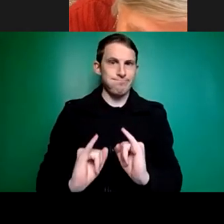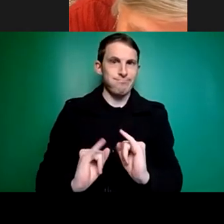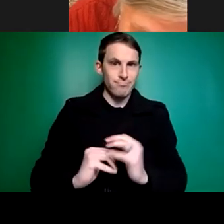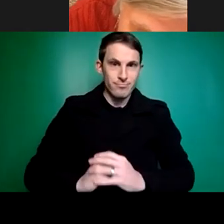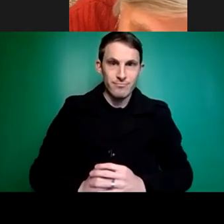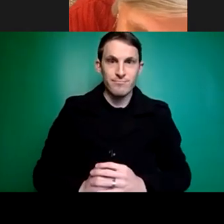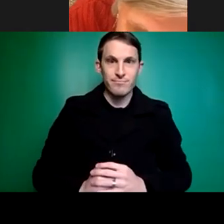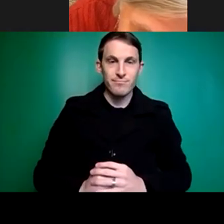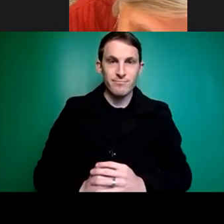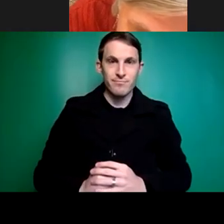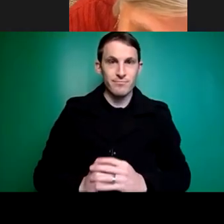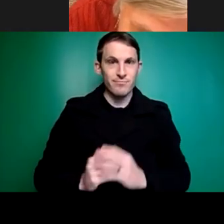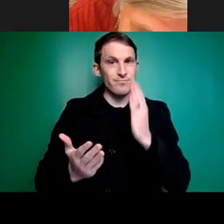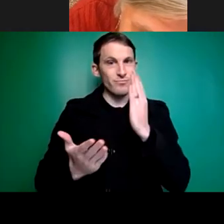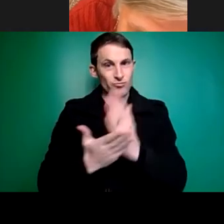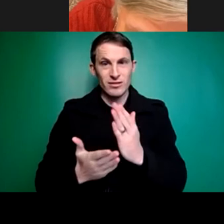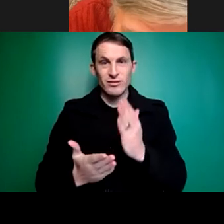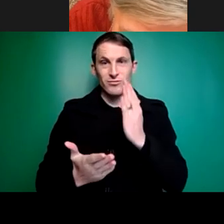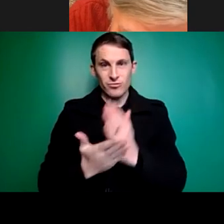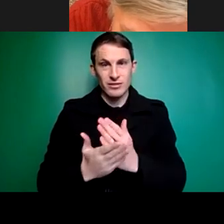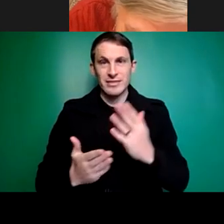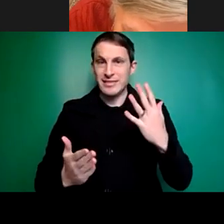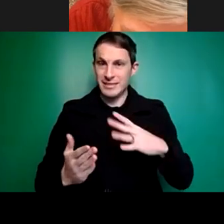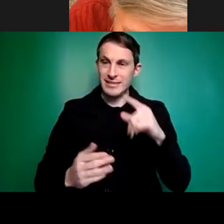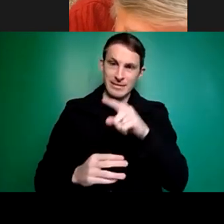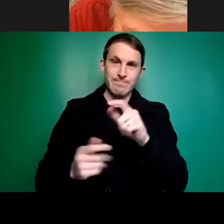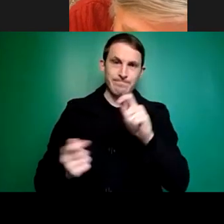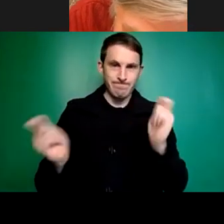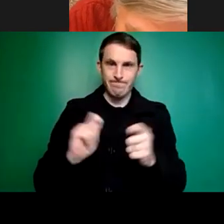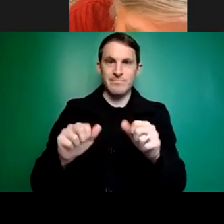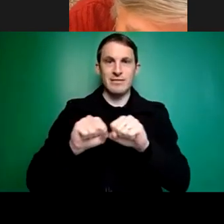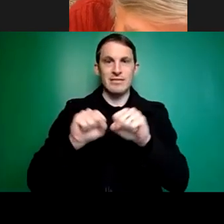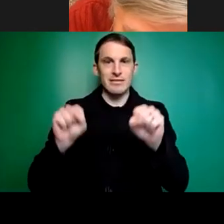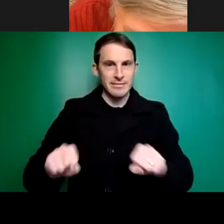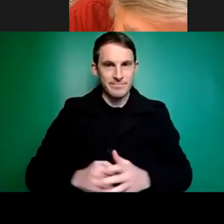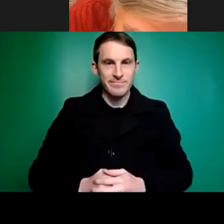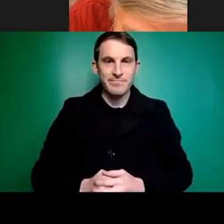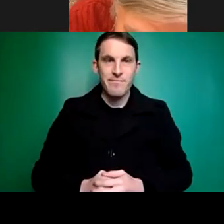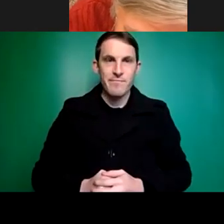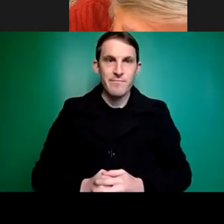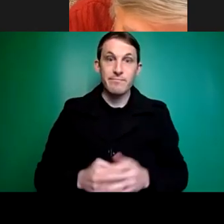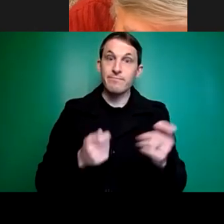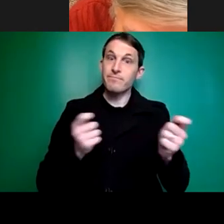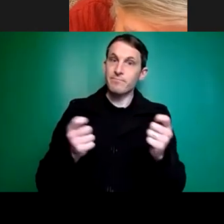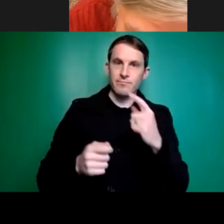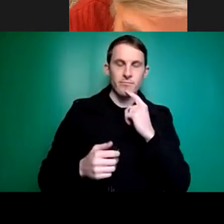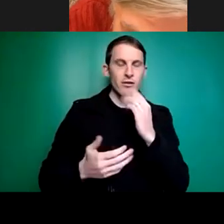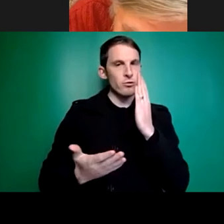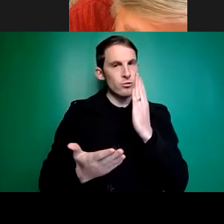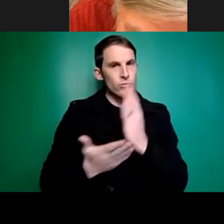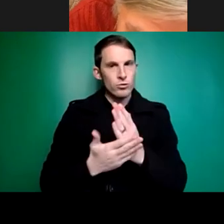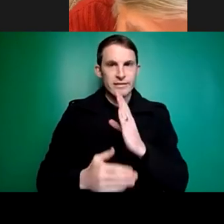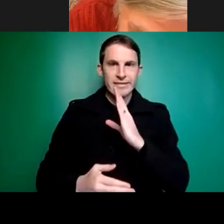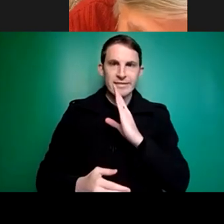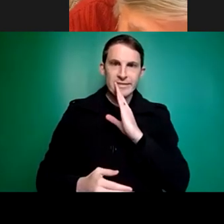I think it's desperately needed to be looked at. Yeah, it's really sad for people in that situation but